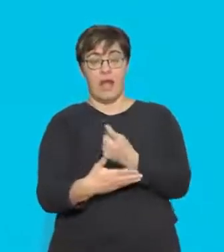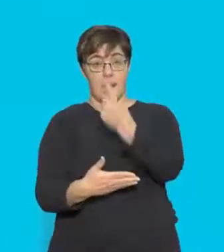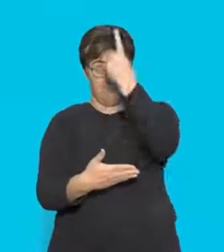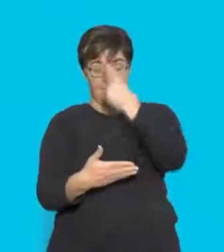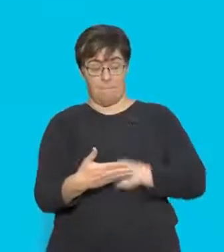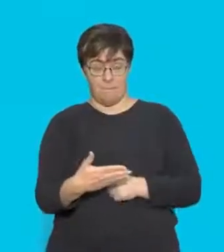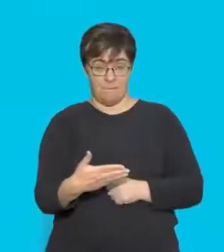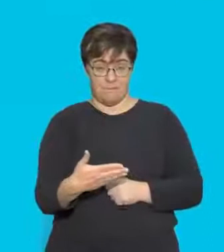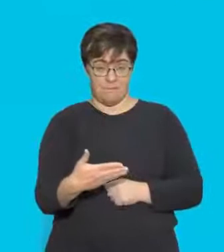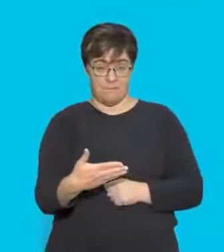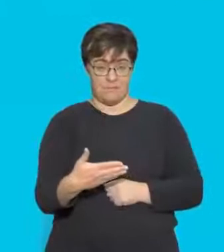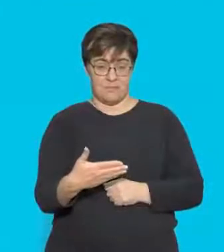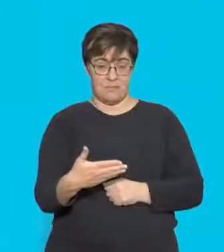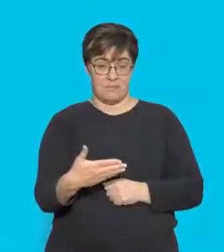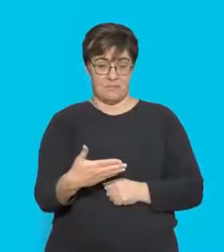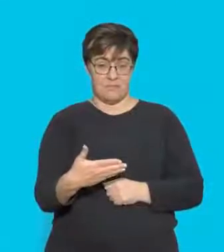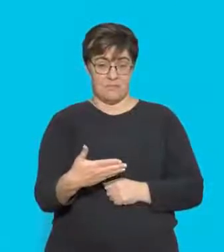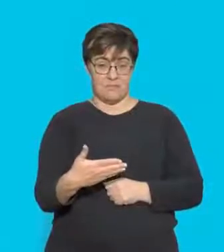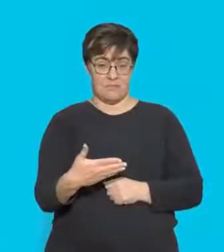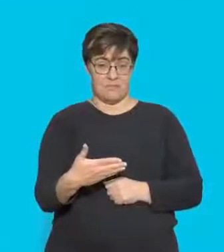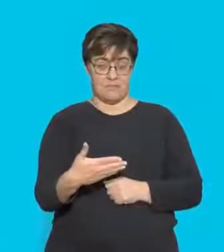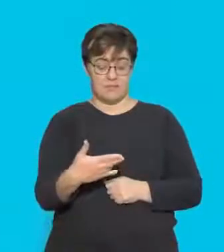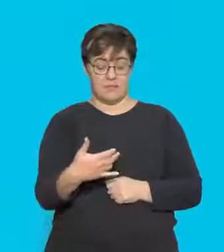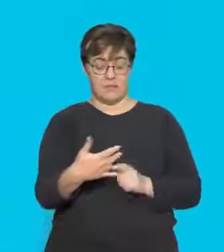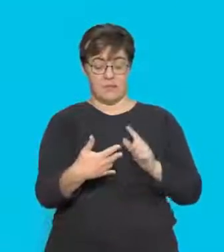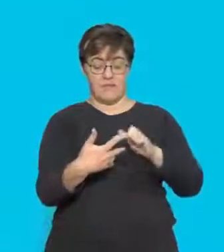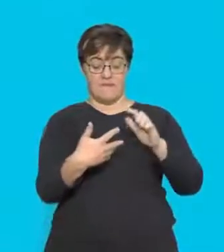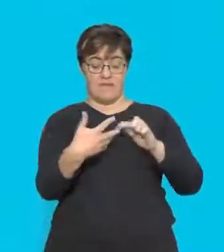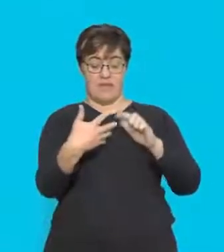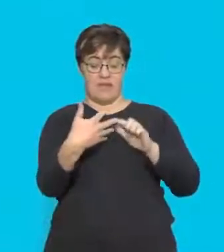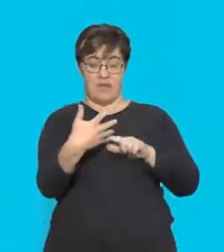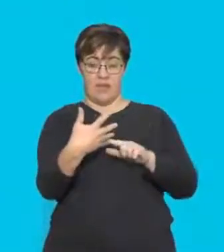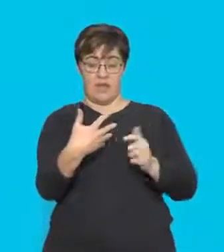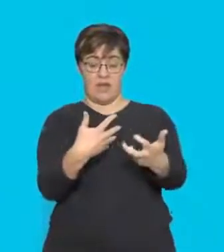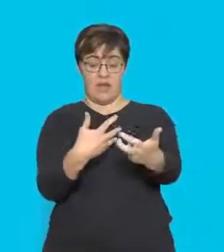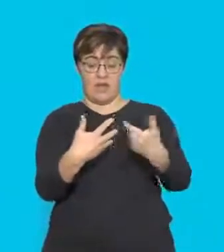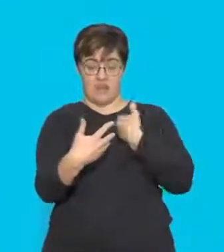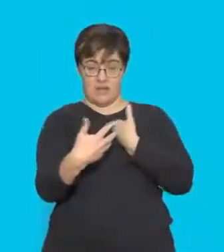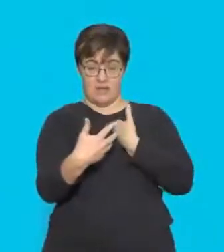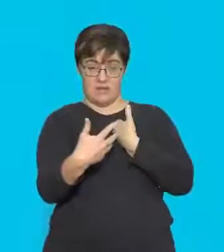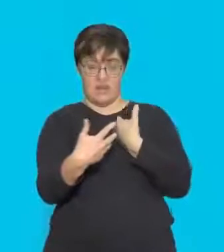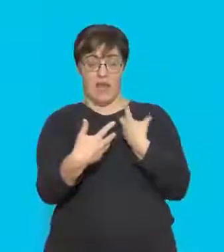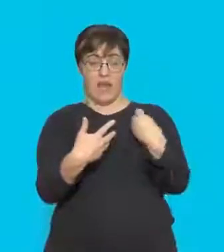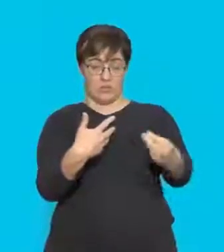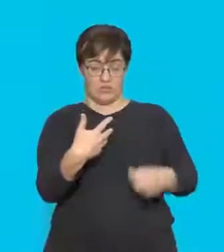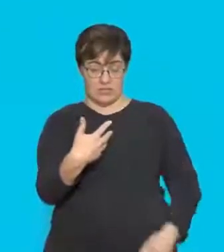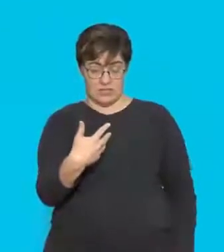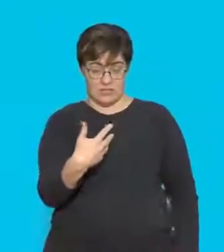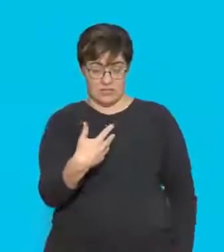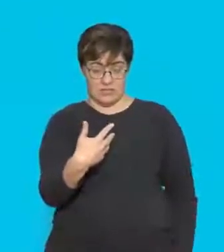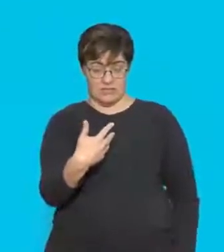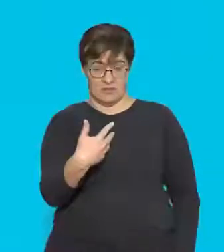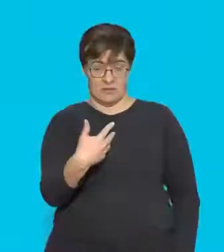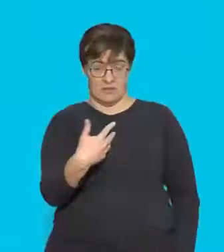thumb is pointing in the direction of the current, then the fingers are coming, in which direction?